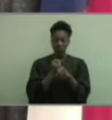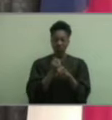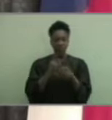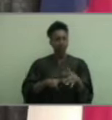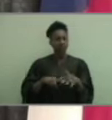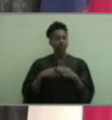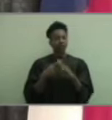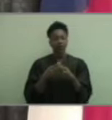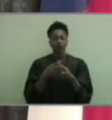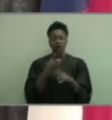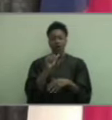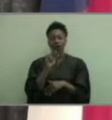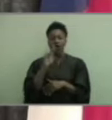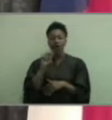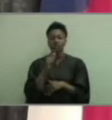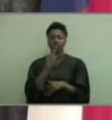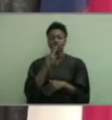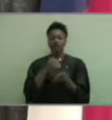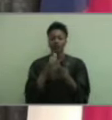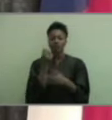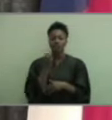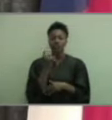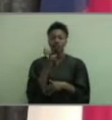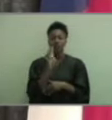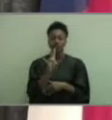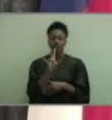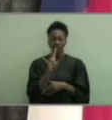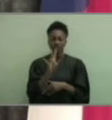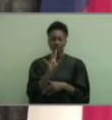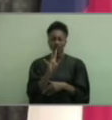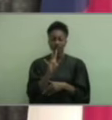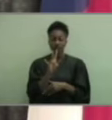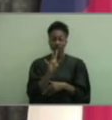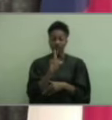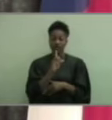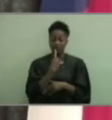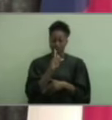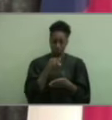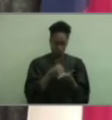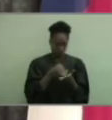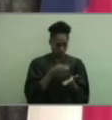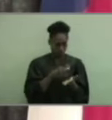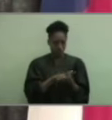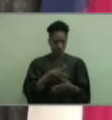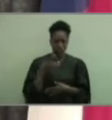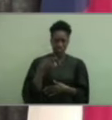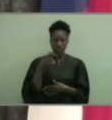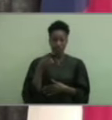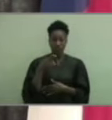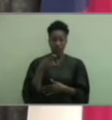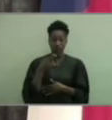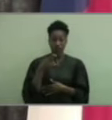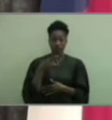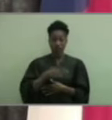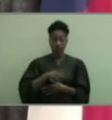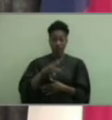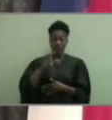in August 2017 with a historical total solar eclipse.